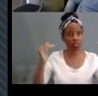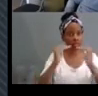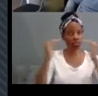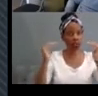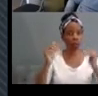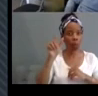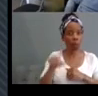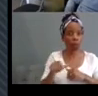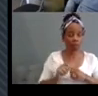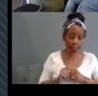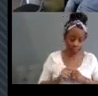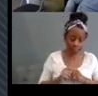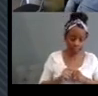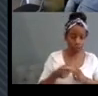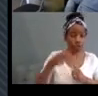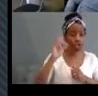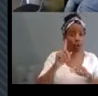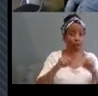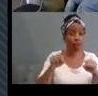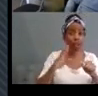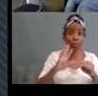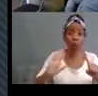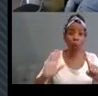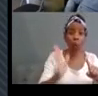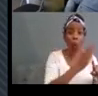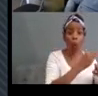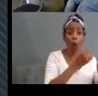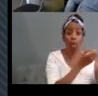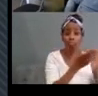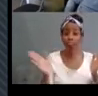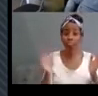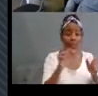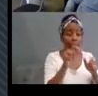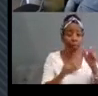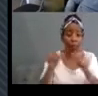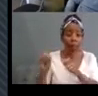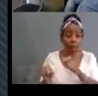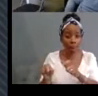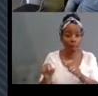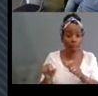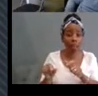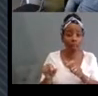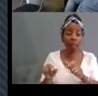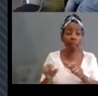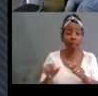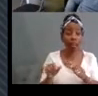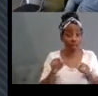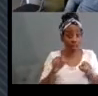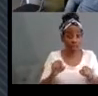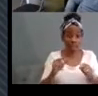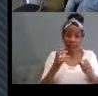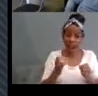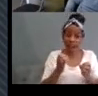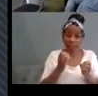so neurodiverse means all of us and it refers to the wonderful and possibly infinite variety of